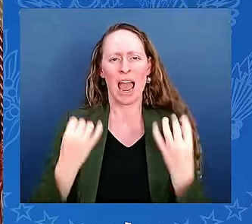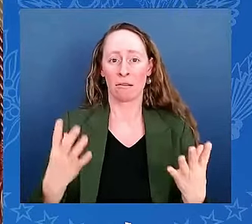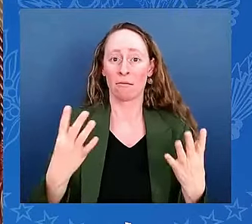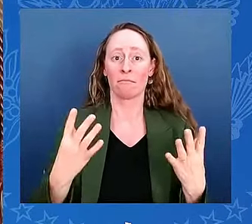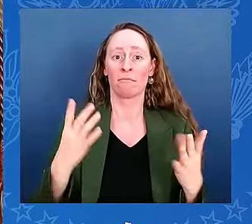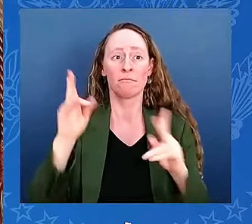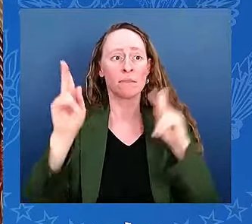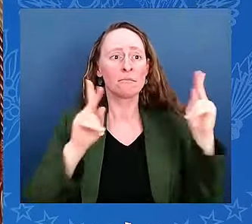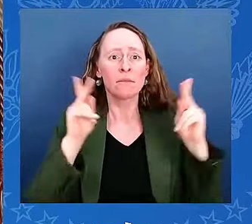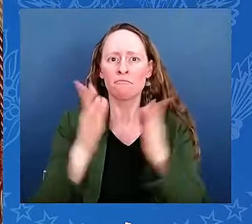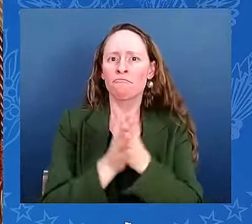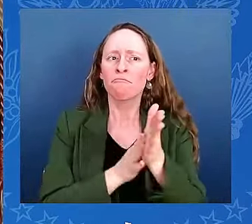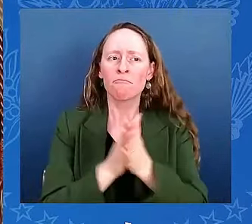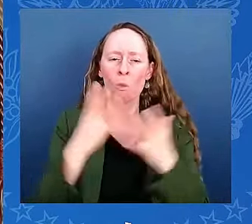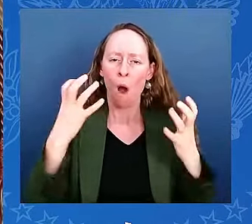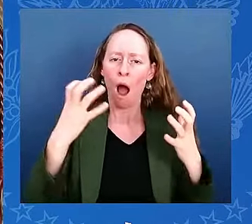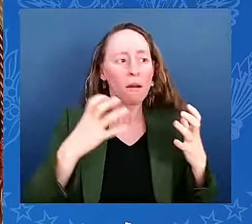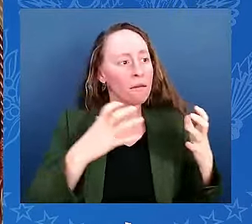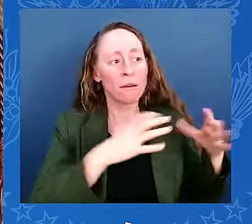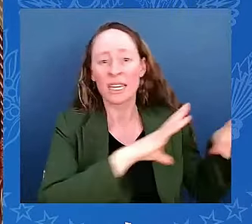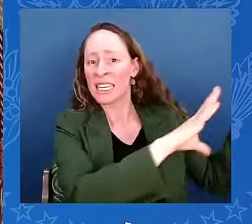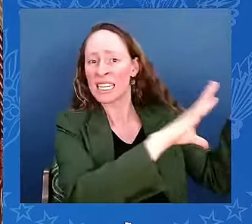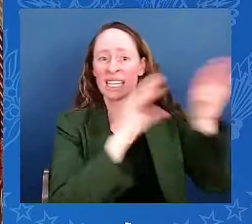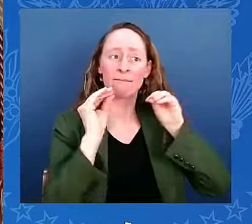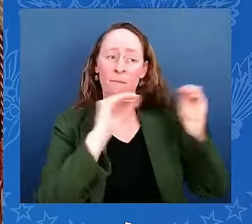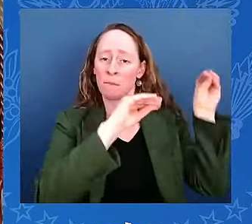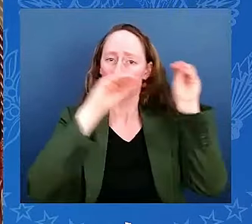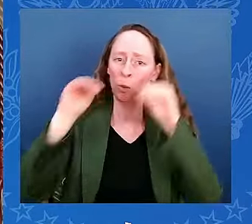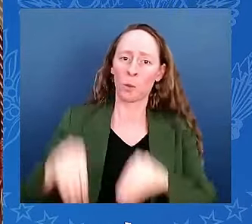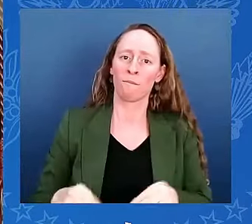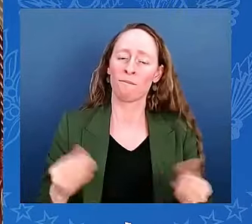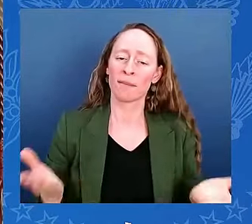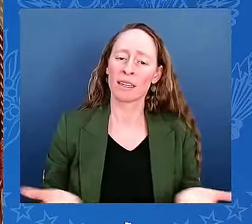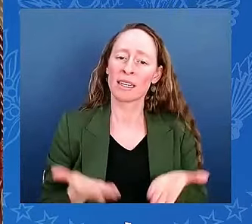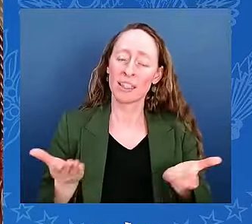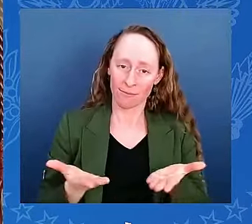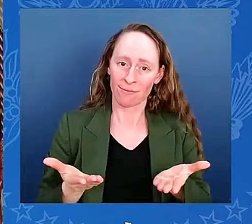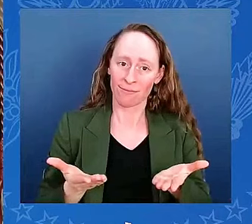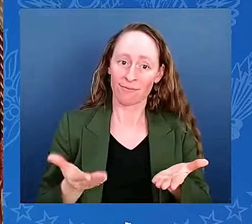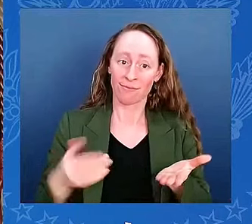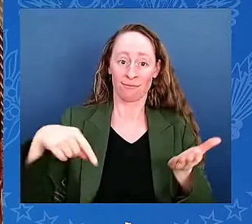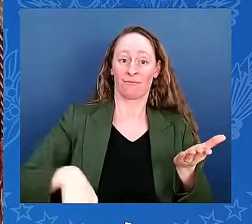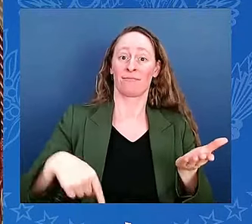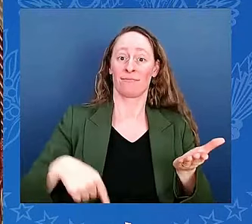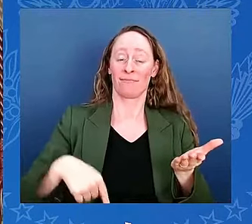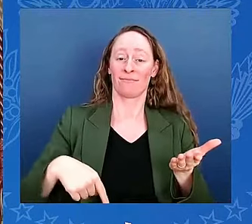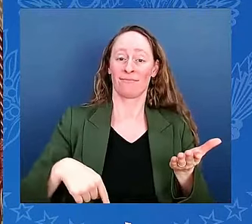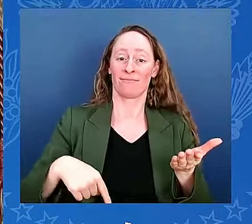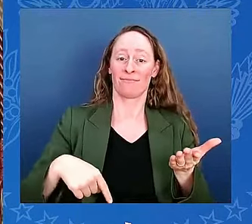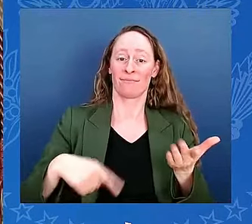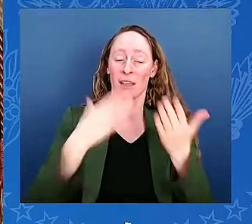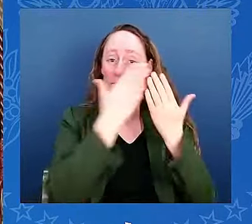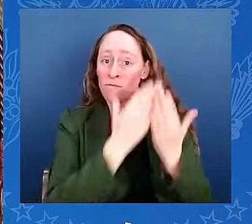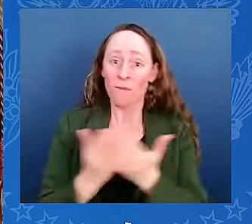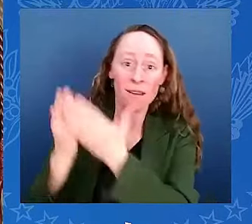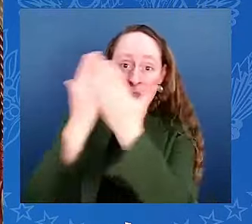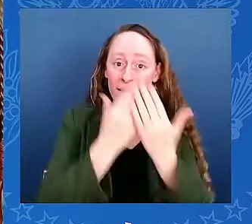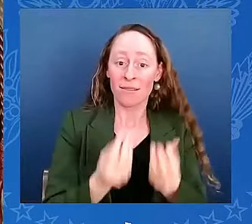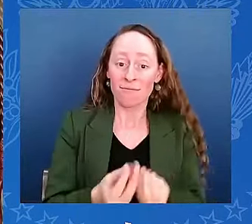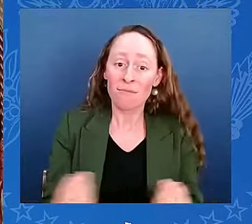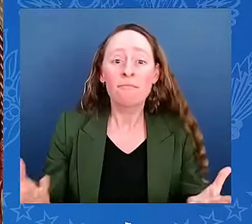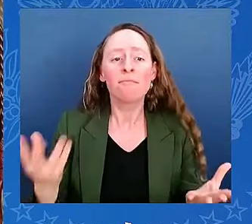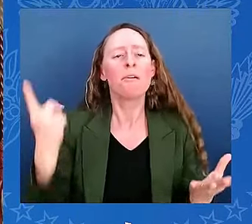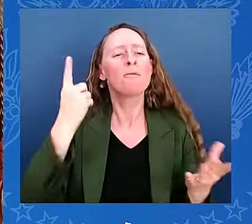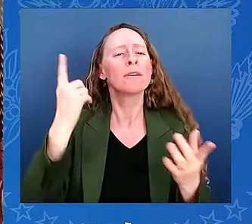of light over darkness, let us remember that choosing this light starts with each of us. I know the darkness